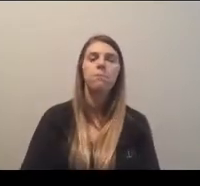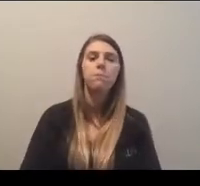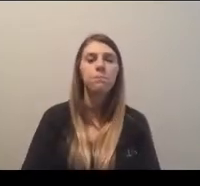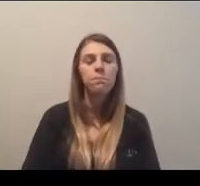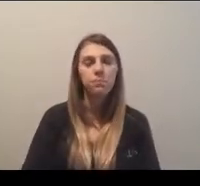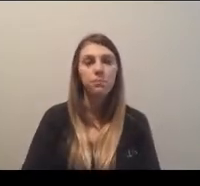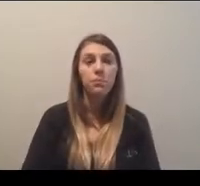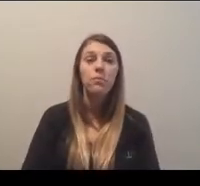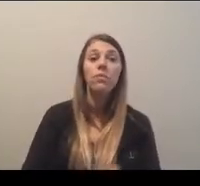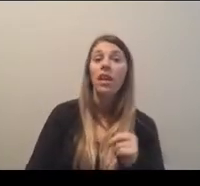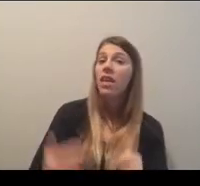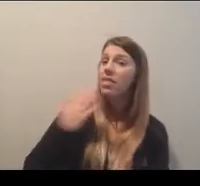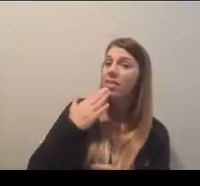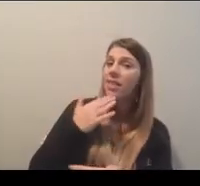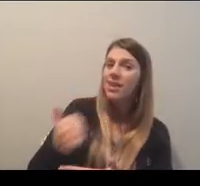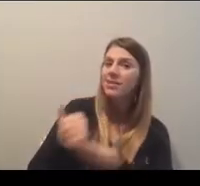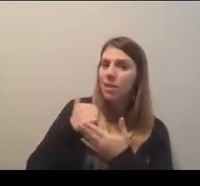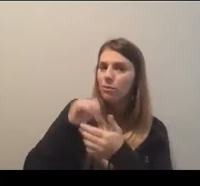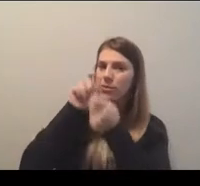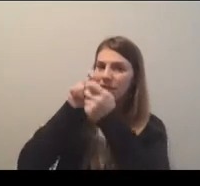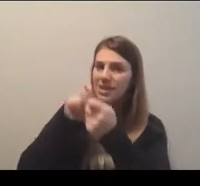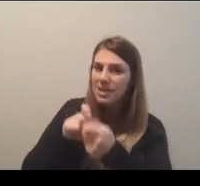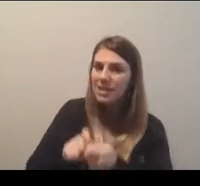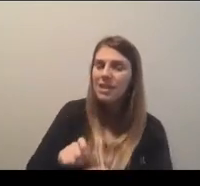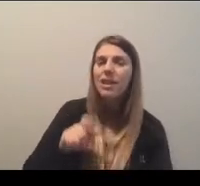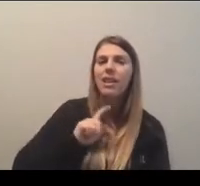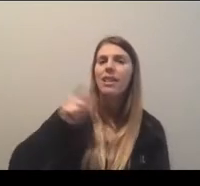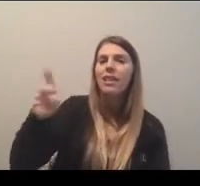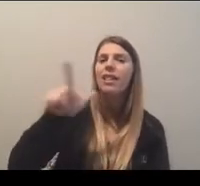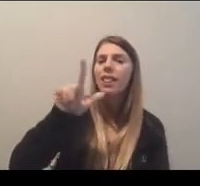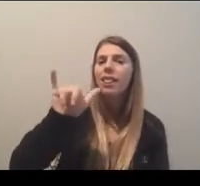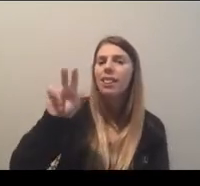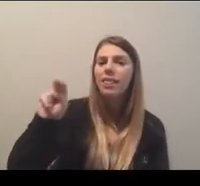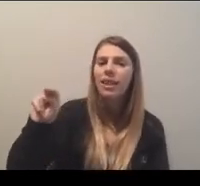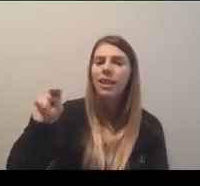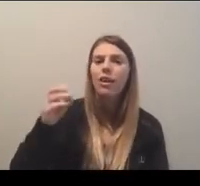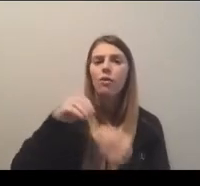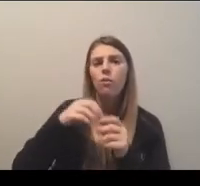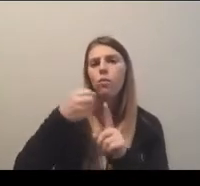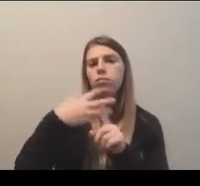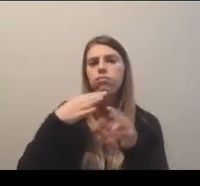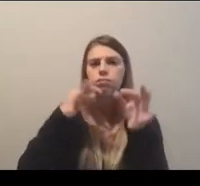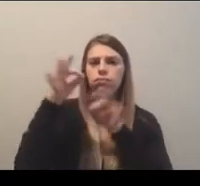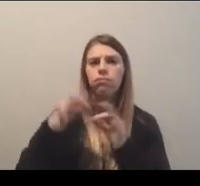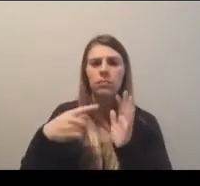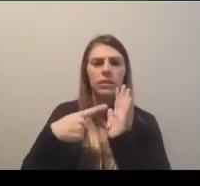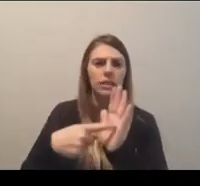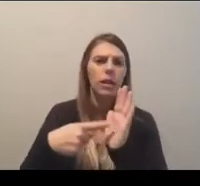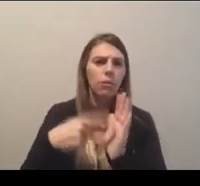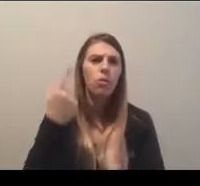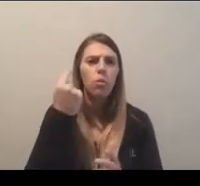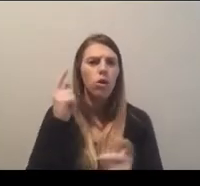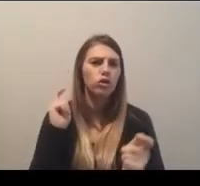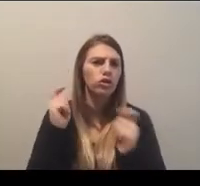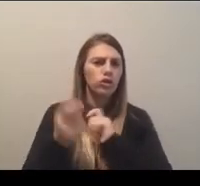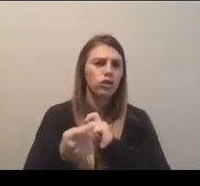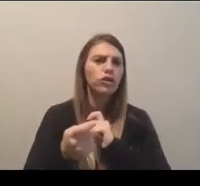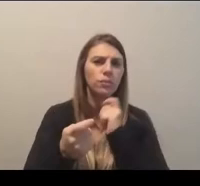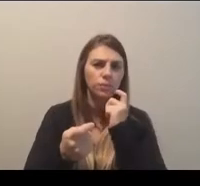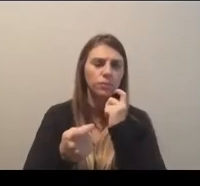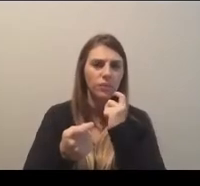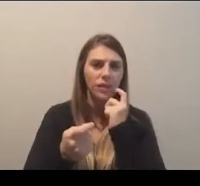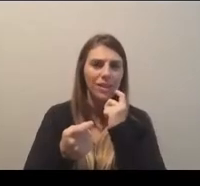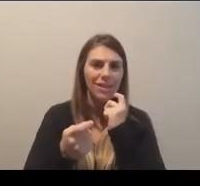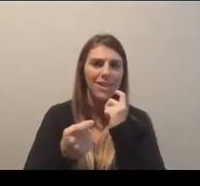Thanks, Dan. That's really helpful detail. Lynn, I'll turn to you to give us some specific examples about what is changing across